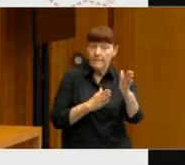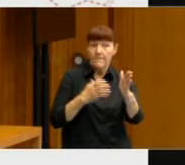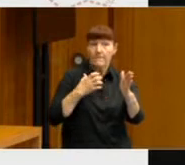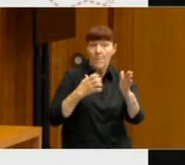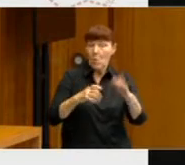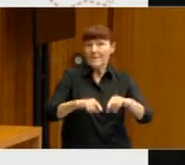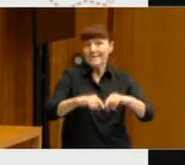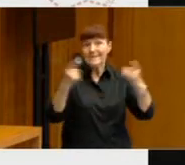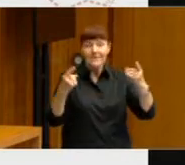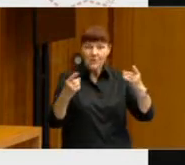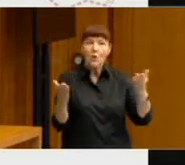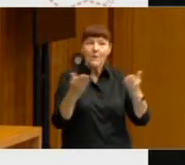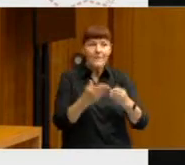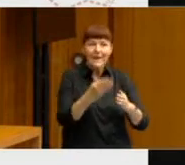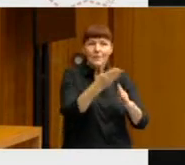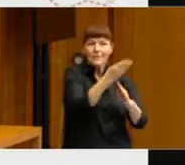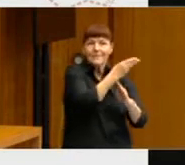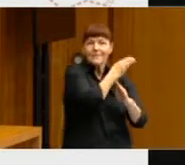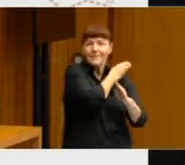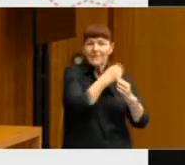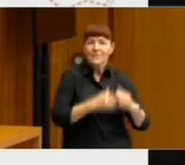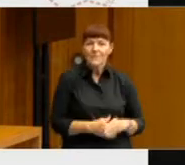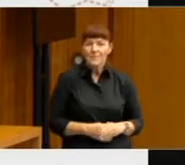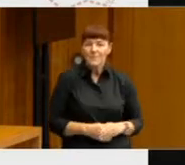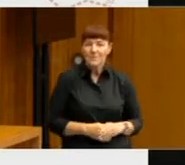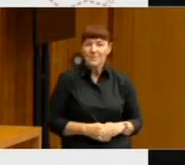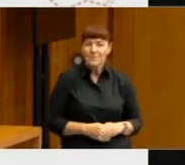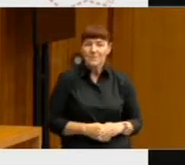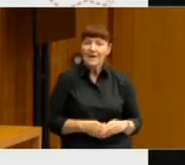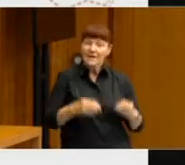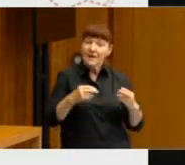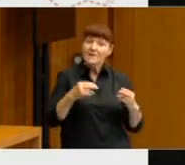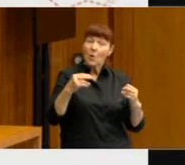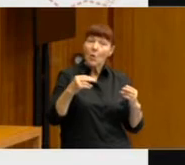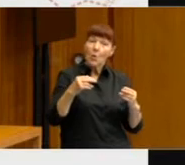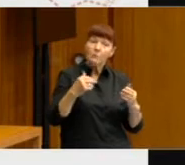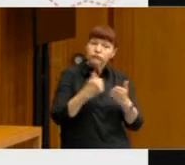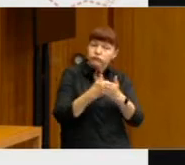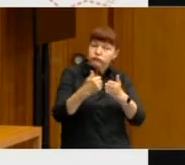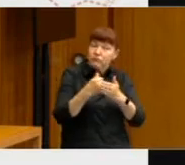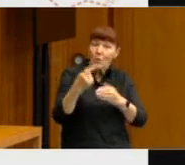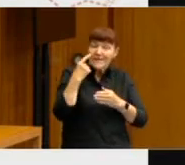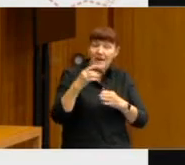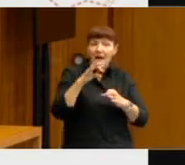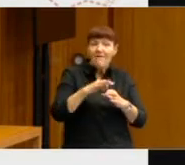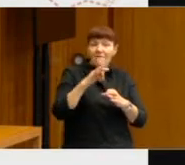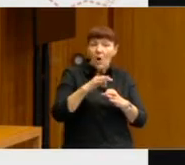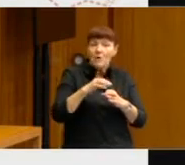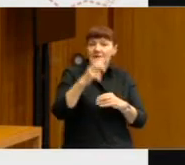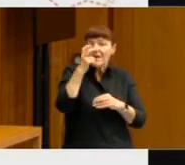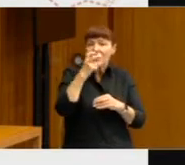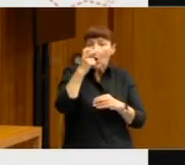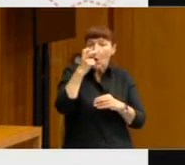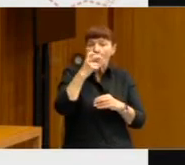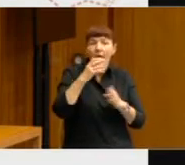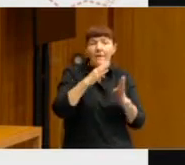on record. Normally, what we see is that as voters get older, they shift further to the right